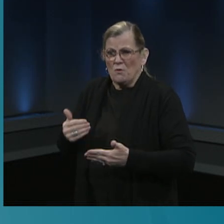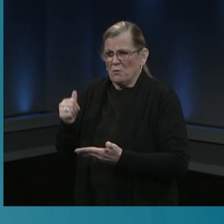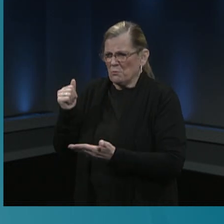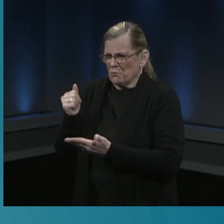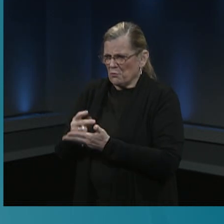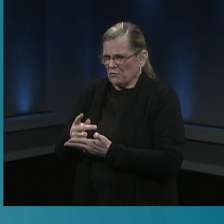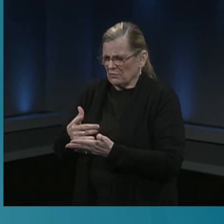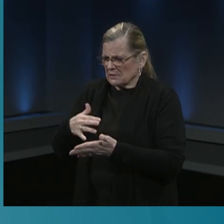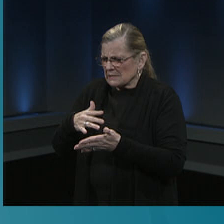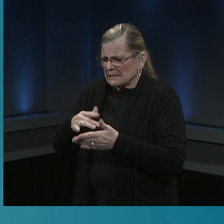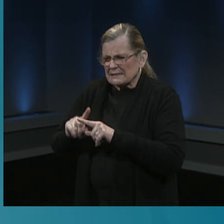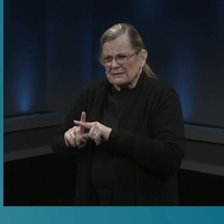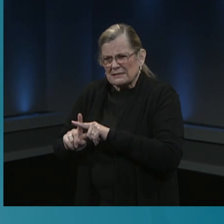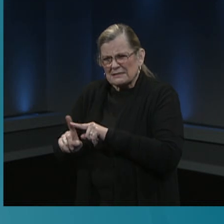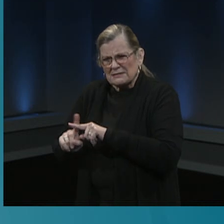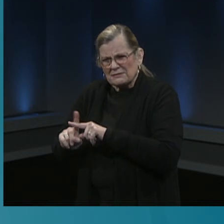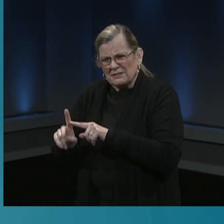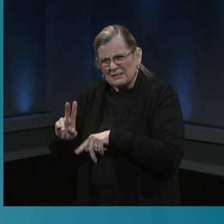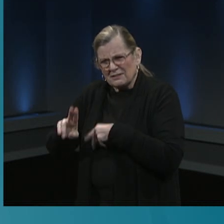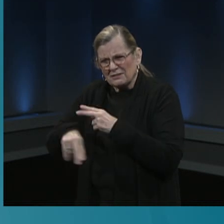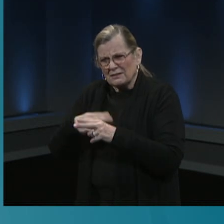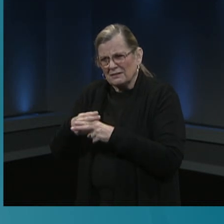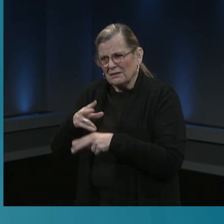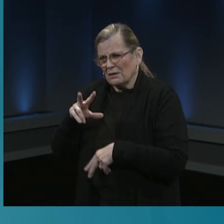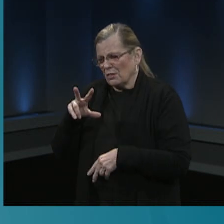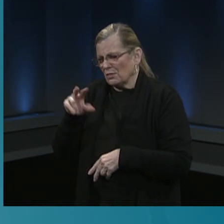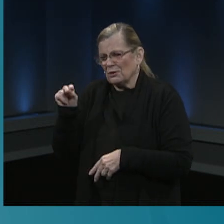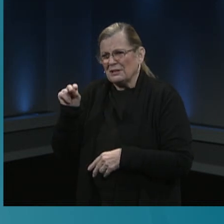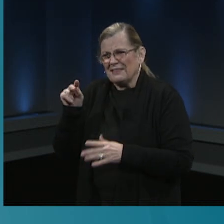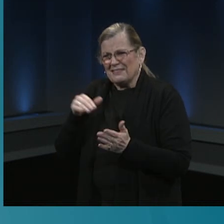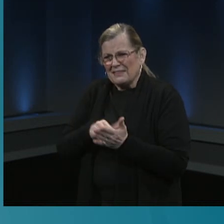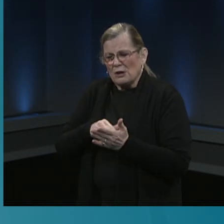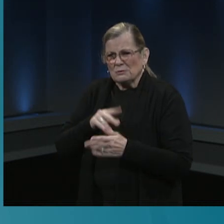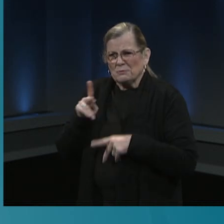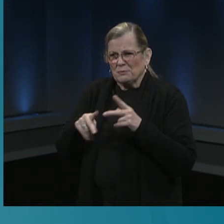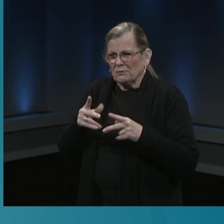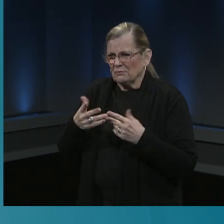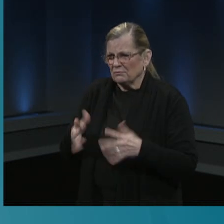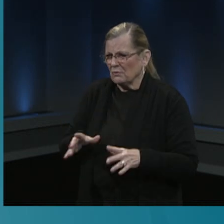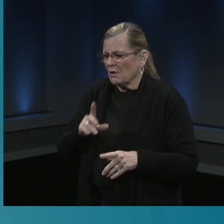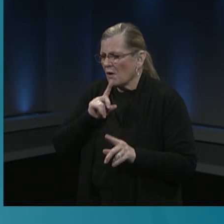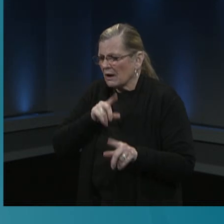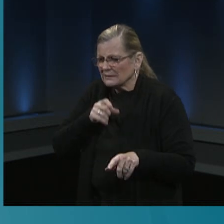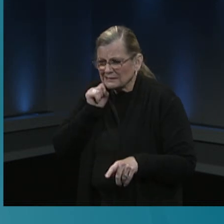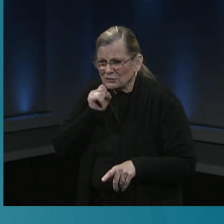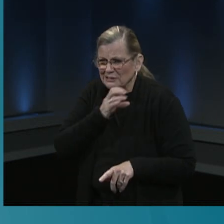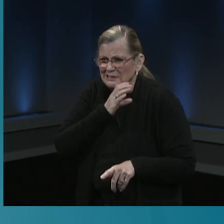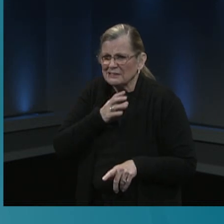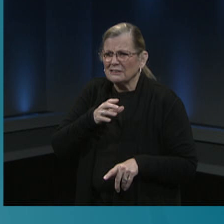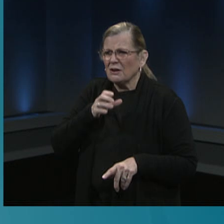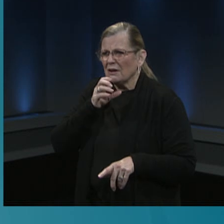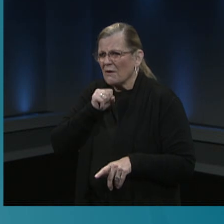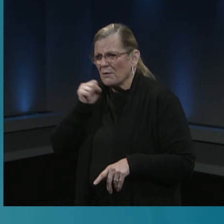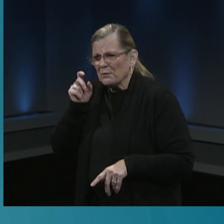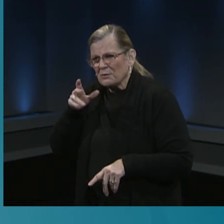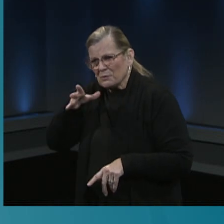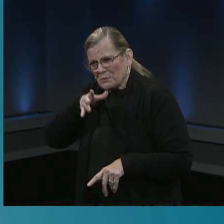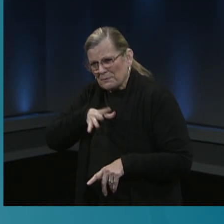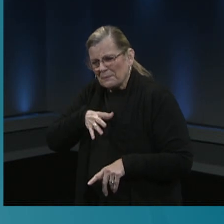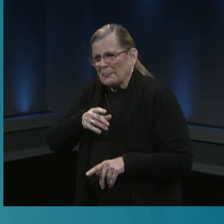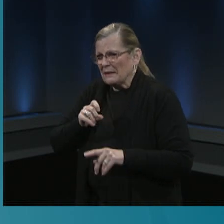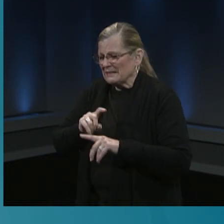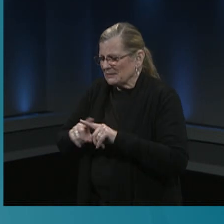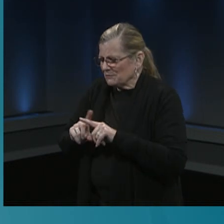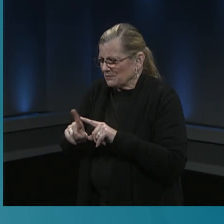,000 volunteers, including adults of all ages, women and men, and people of different races and ethnicities.